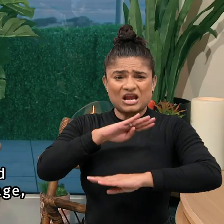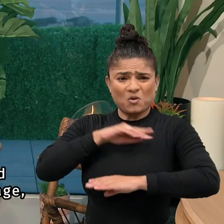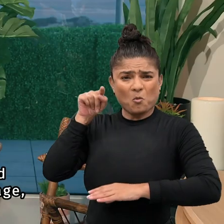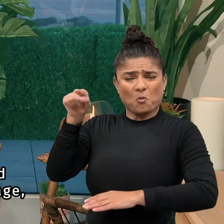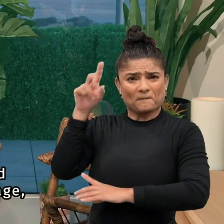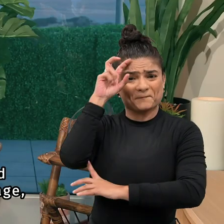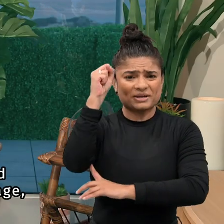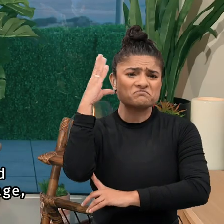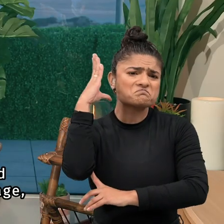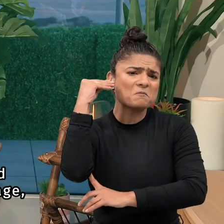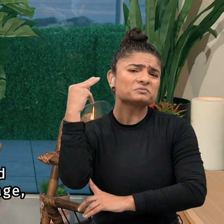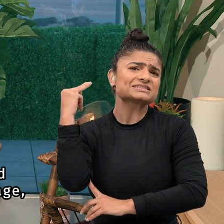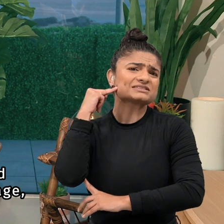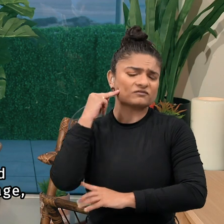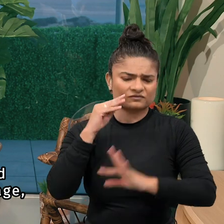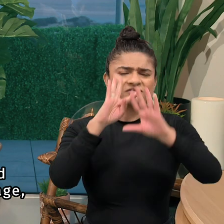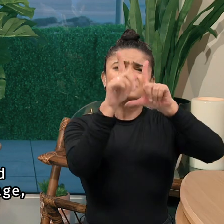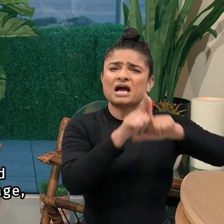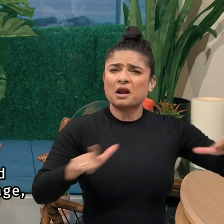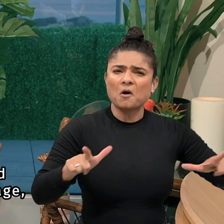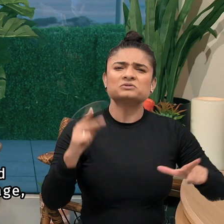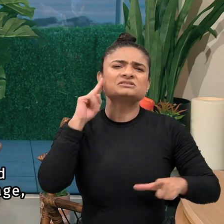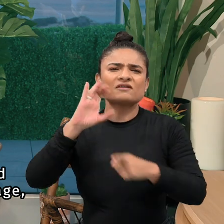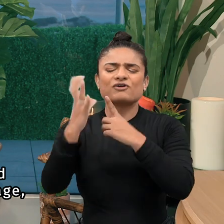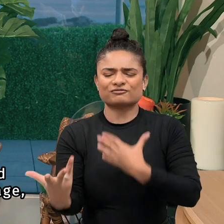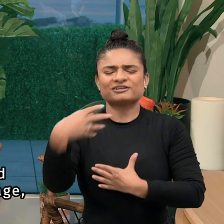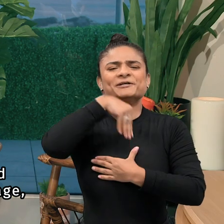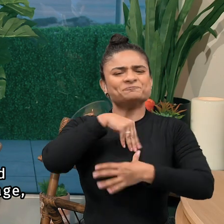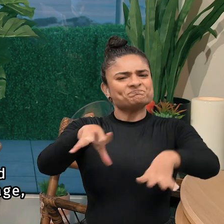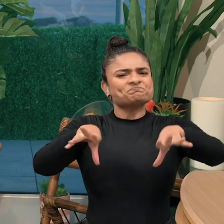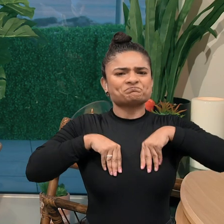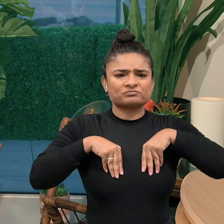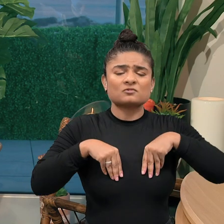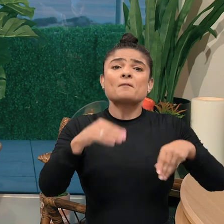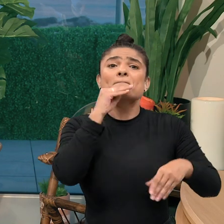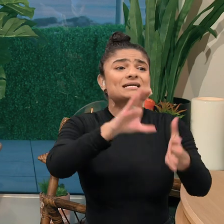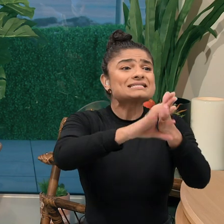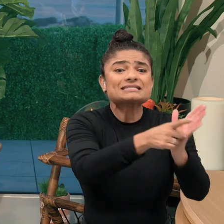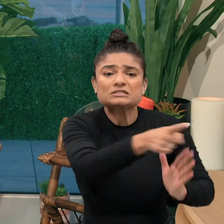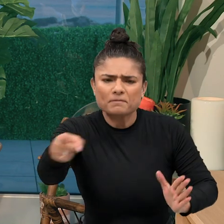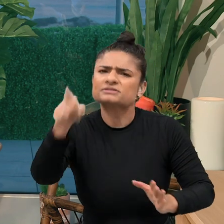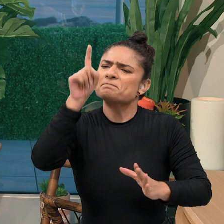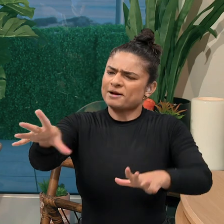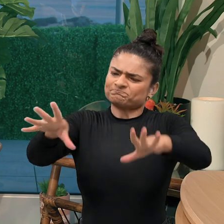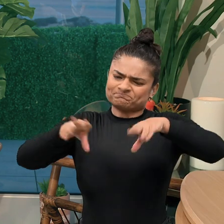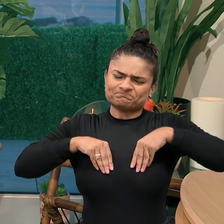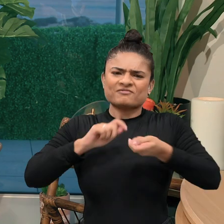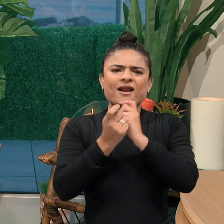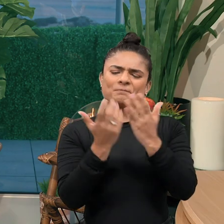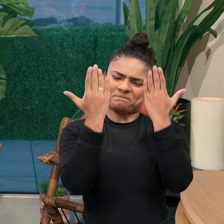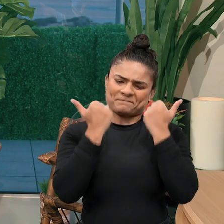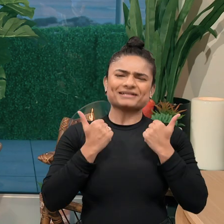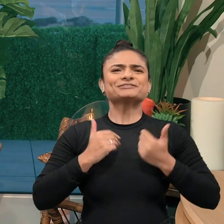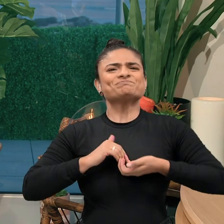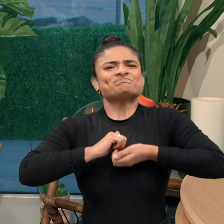Nenyo's belief that becoming deaf and embracing deaf culture and sign language, in other words, embracing his disability, has